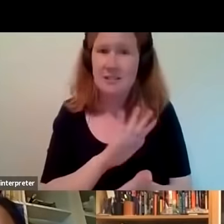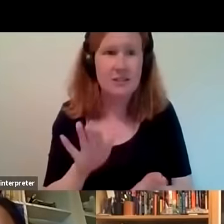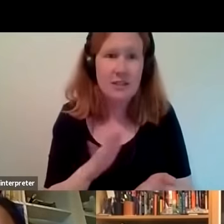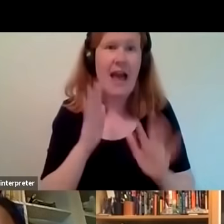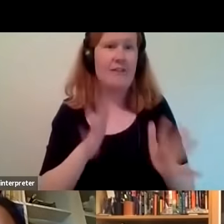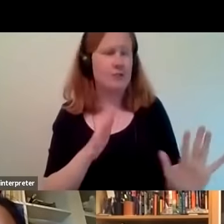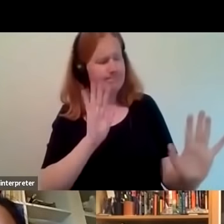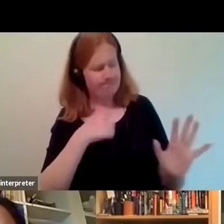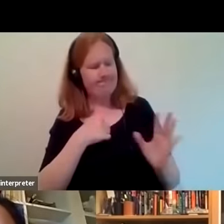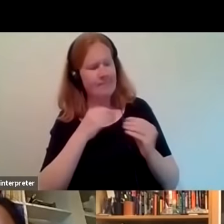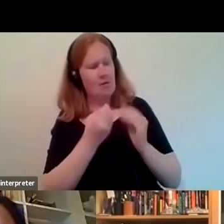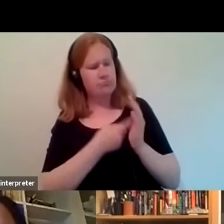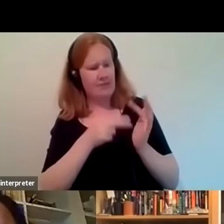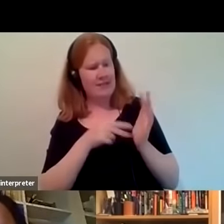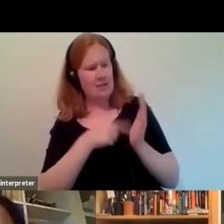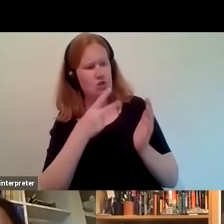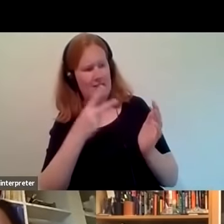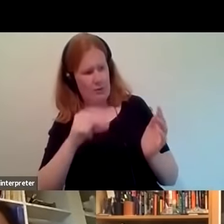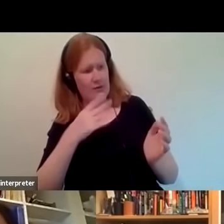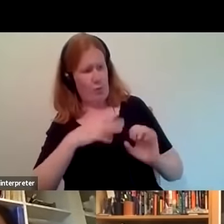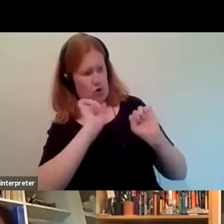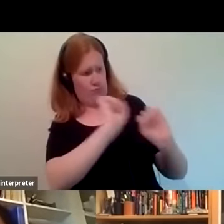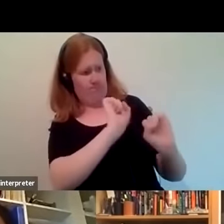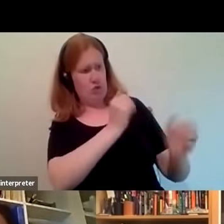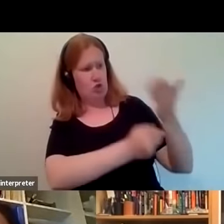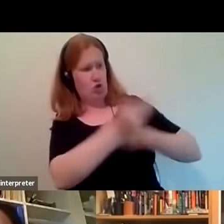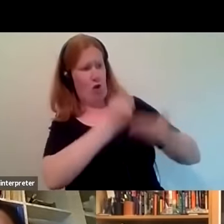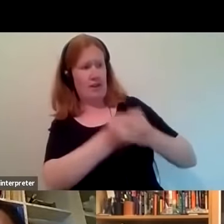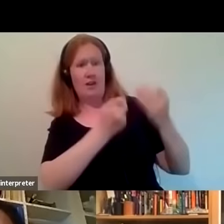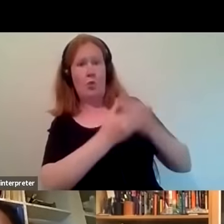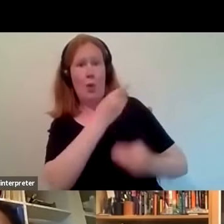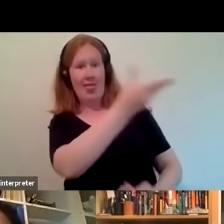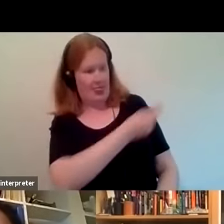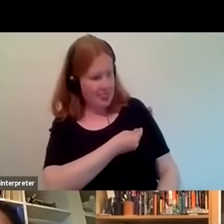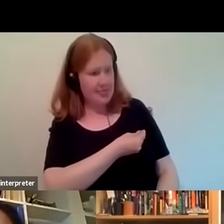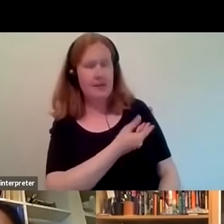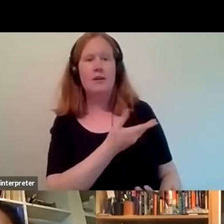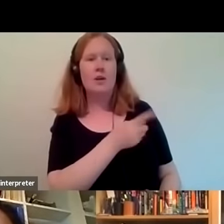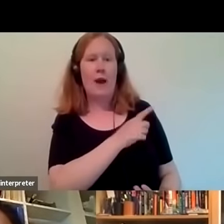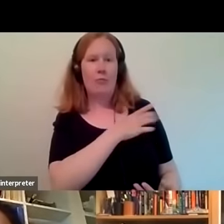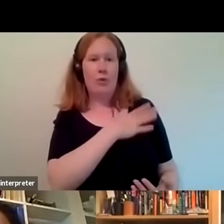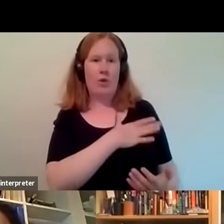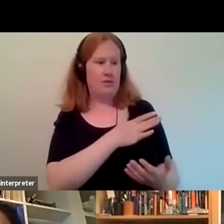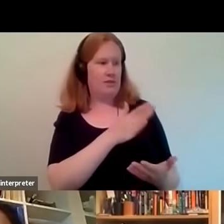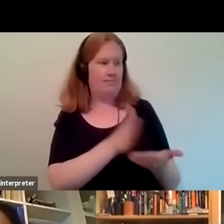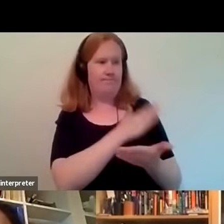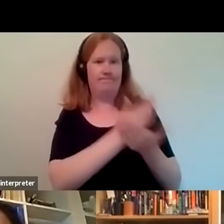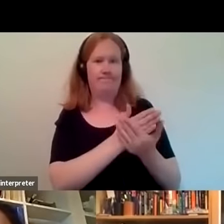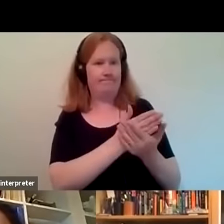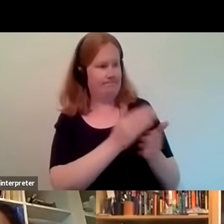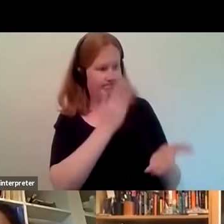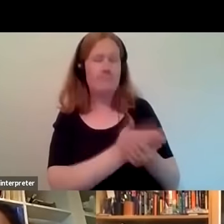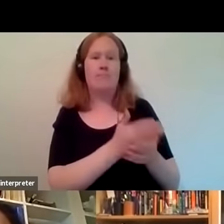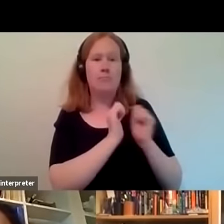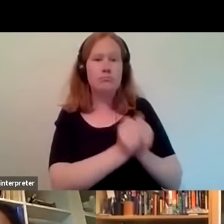is we're brent 2020 and we would like to tell this story but we want to tell the story with you because we want to tell it as authentically as possible um so